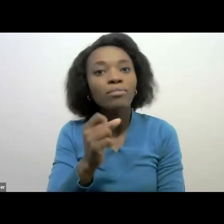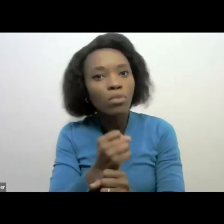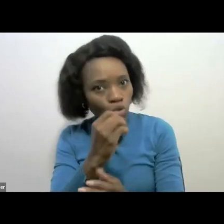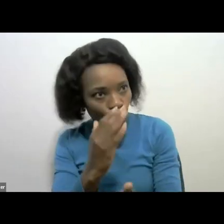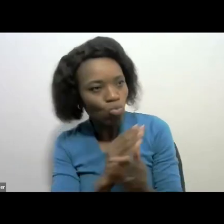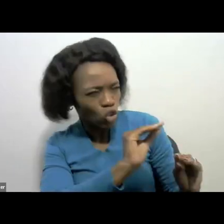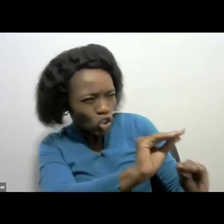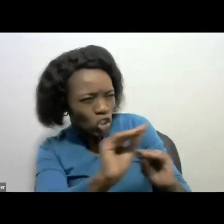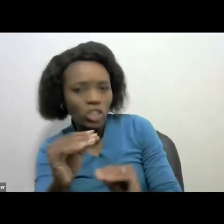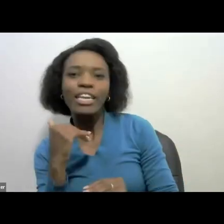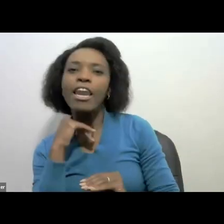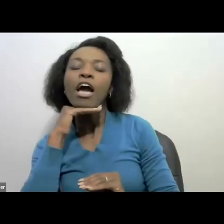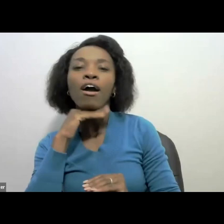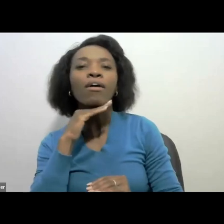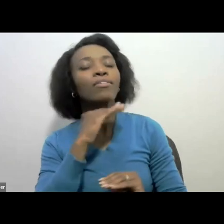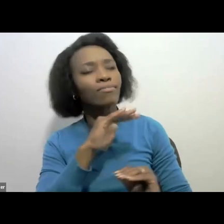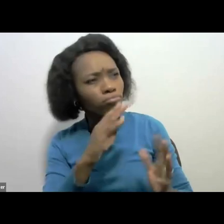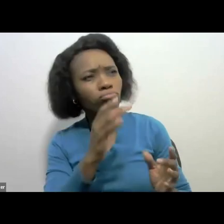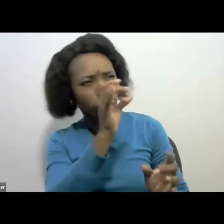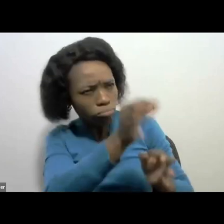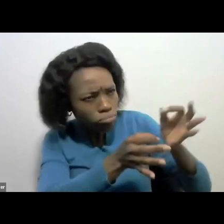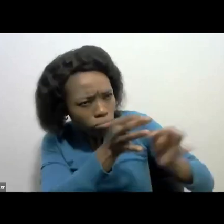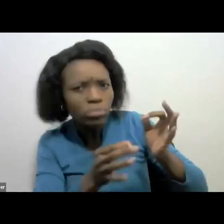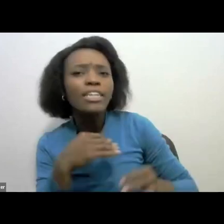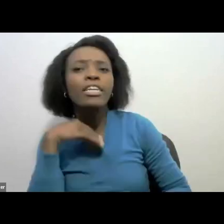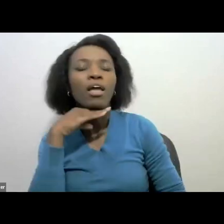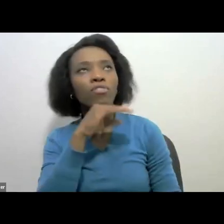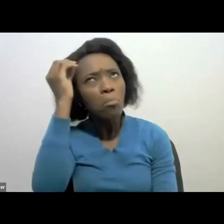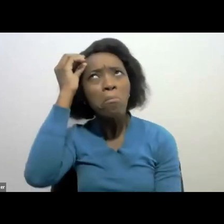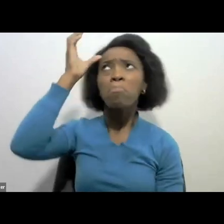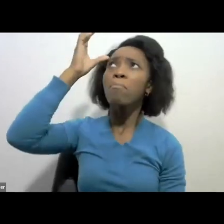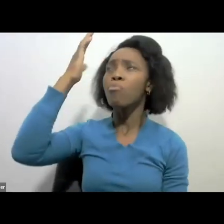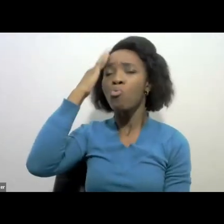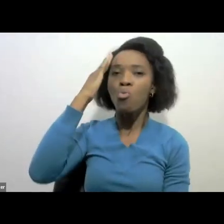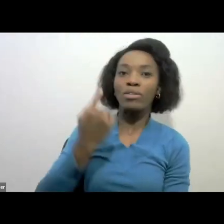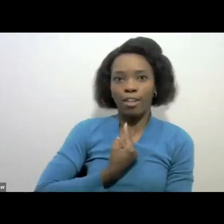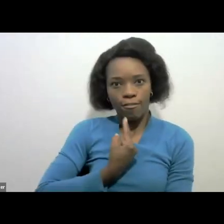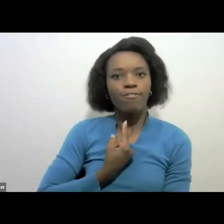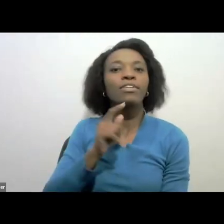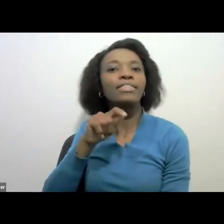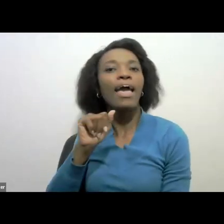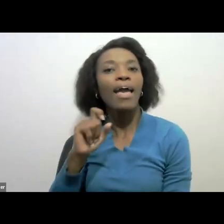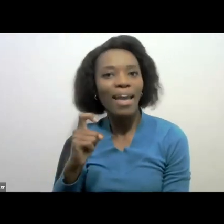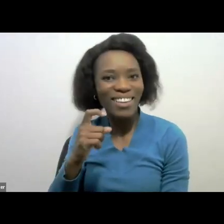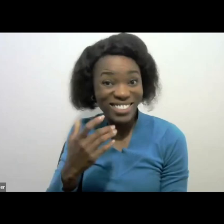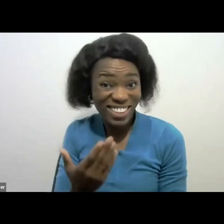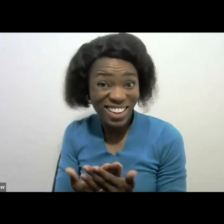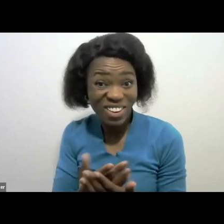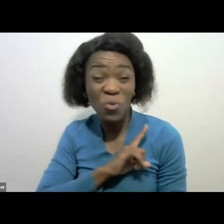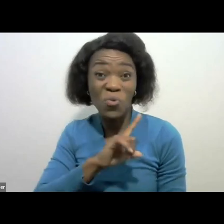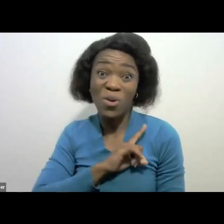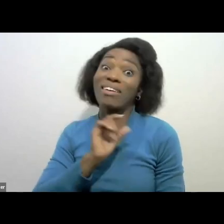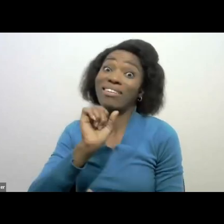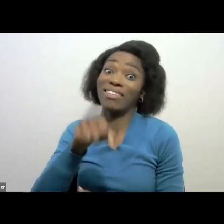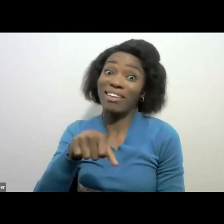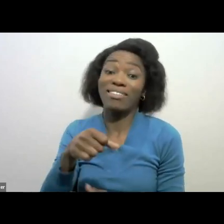enough to do their own taxes. Because what you just say, you're saying, we perish because of